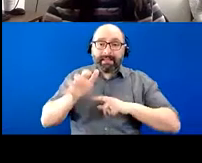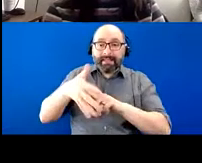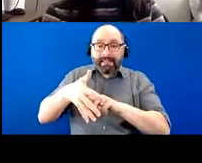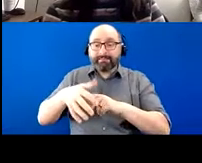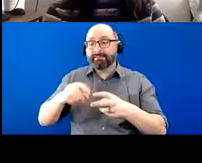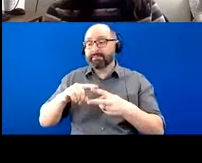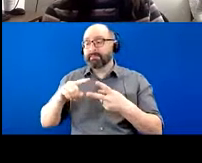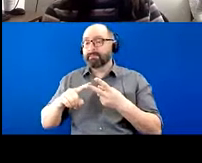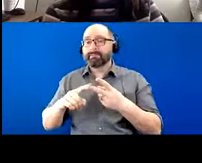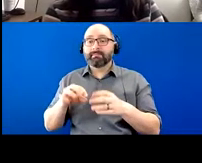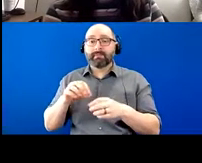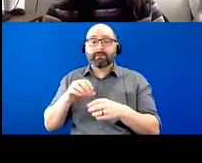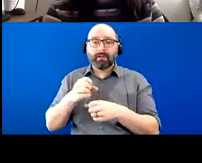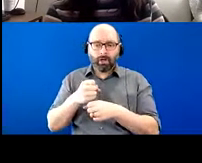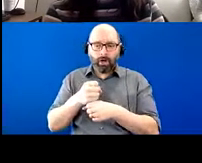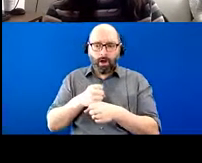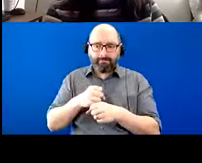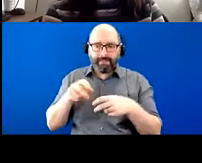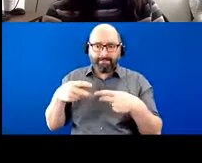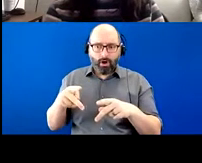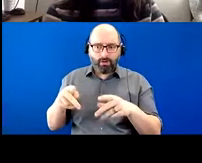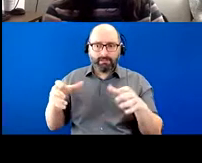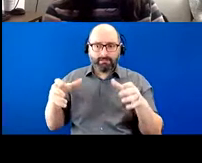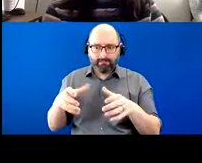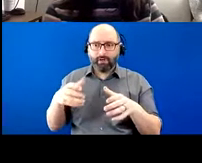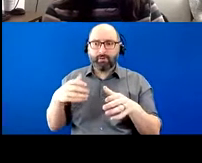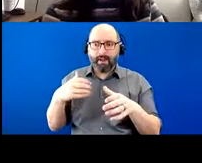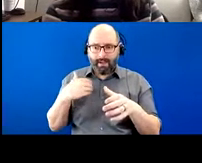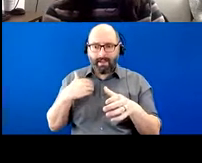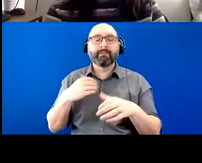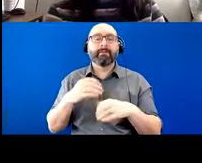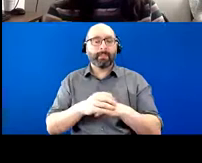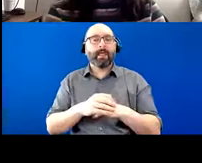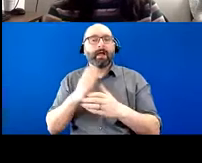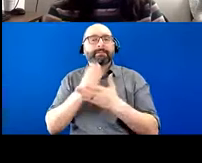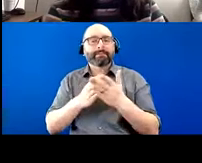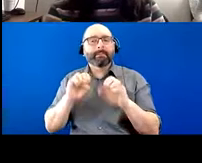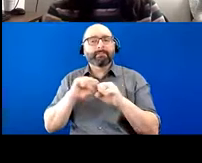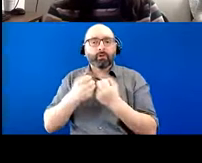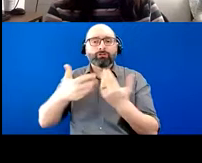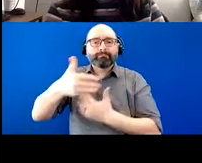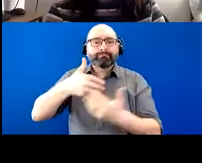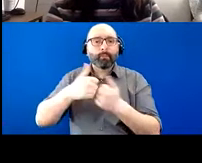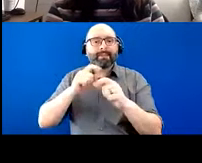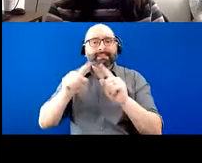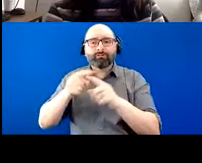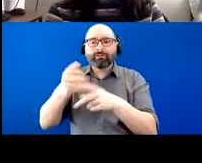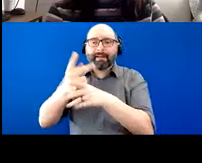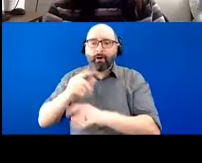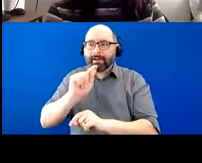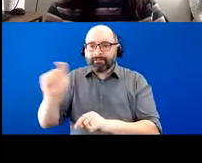parties that they would have. Um, and it's great that he was able to have some socialization with the different caregivers that she was bringing in.